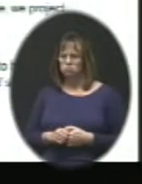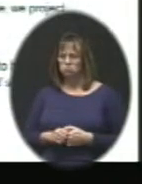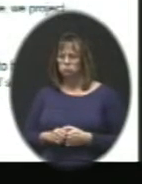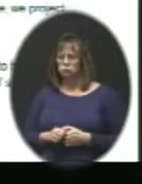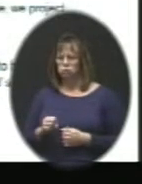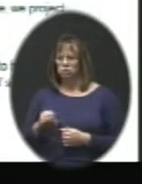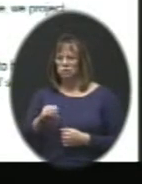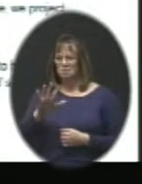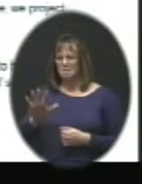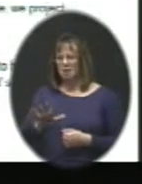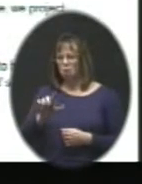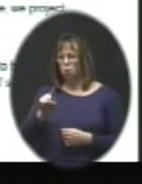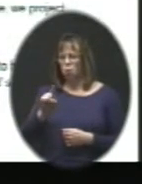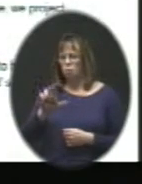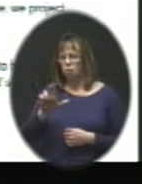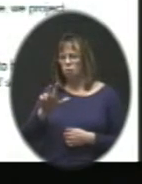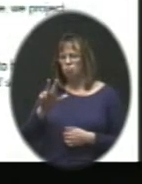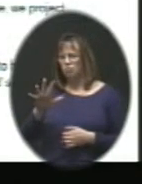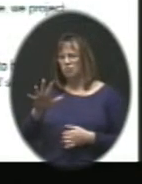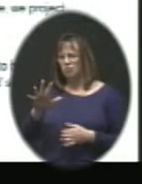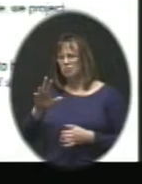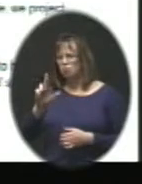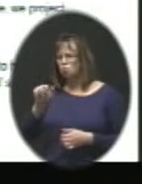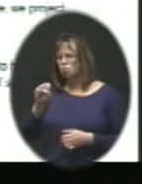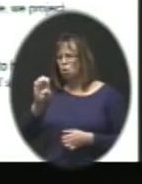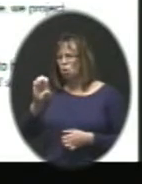It sits at about 135th and Rose Hill.